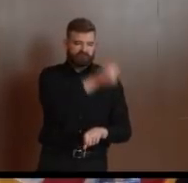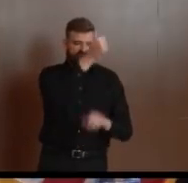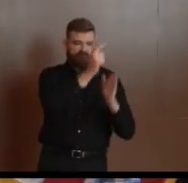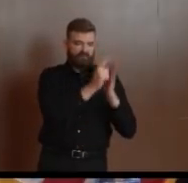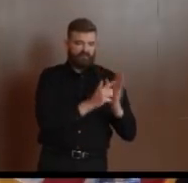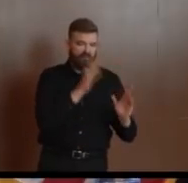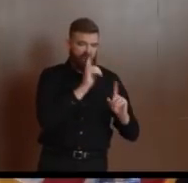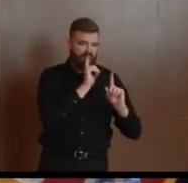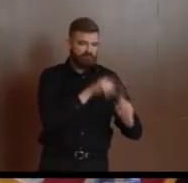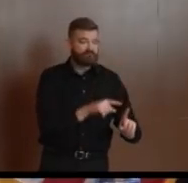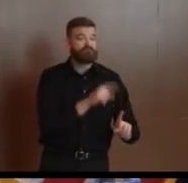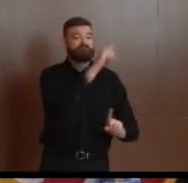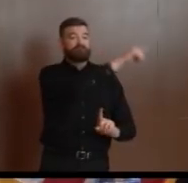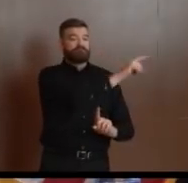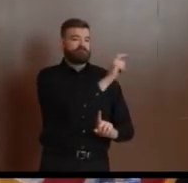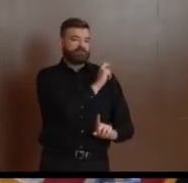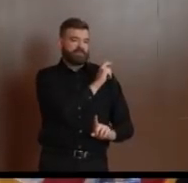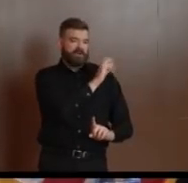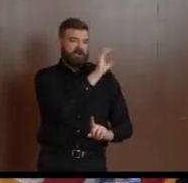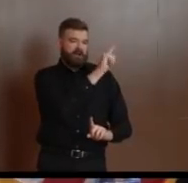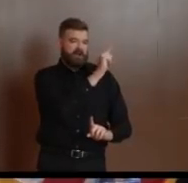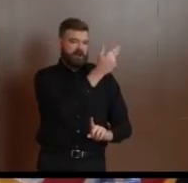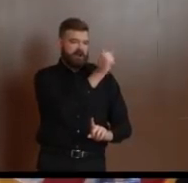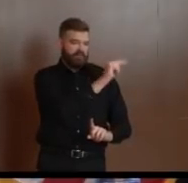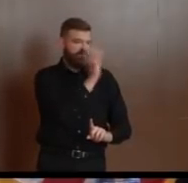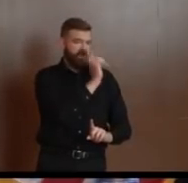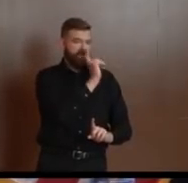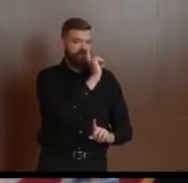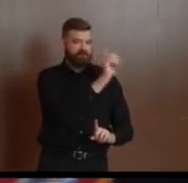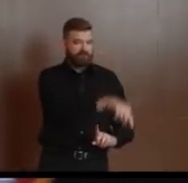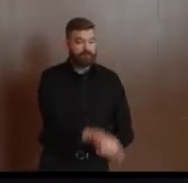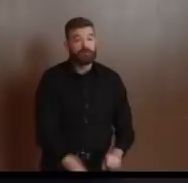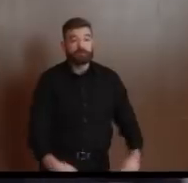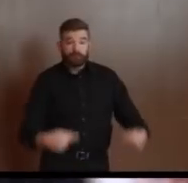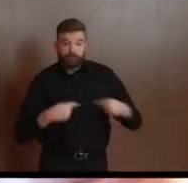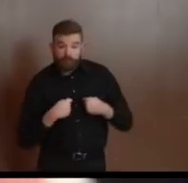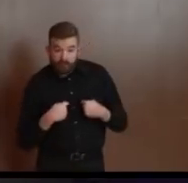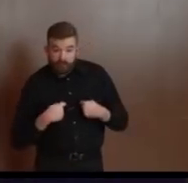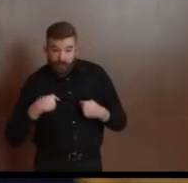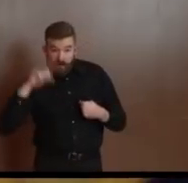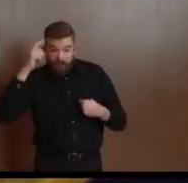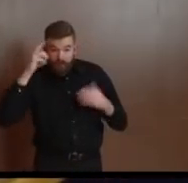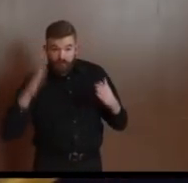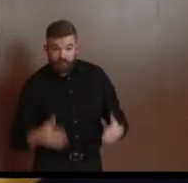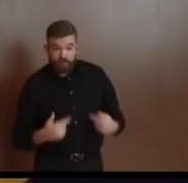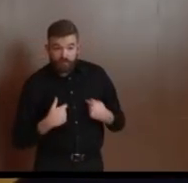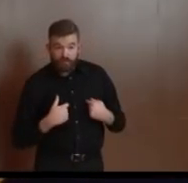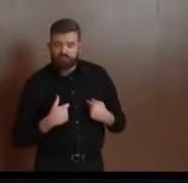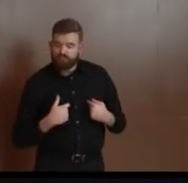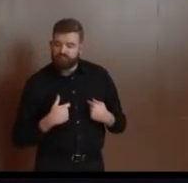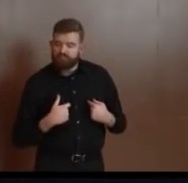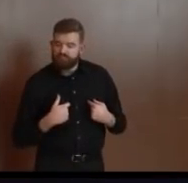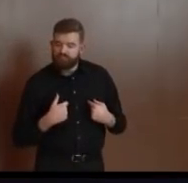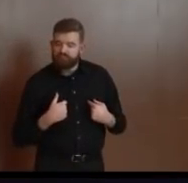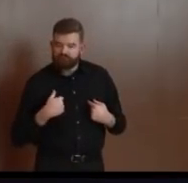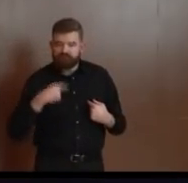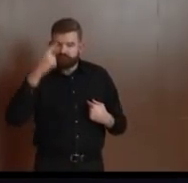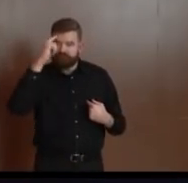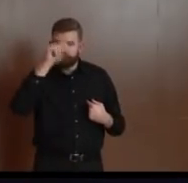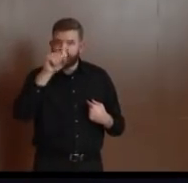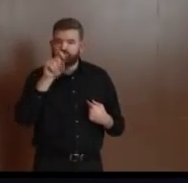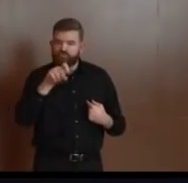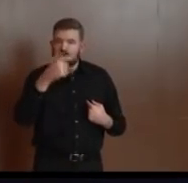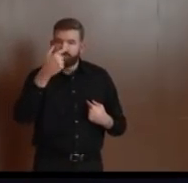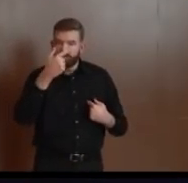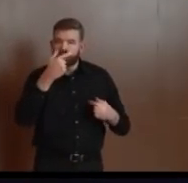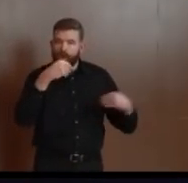comfortable where we landed, uh, and I'll ask the attorney general to give you a little bit more color. I would just, there's a lawsuit as you probably know, that's